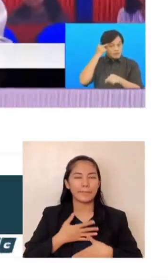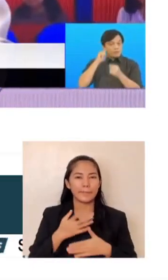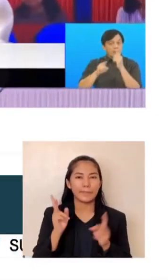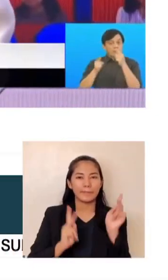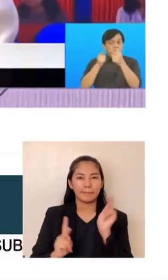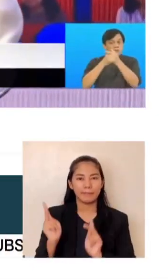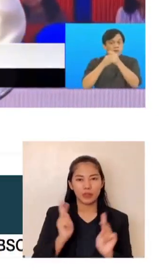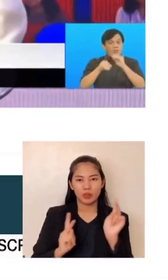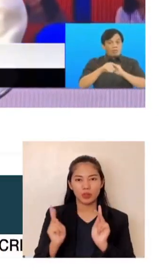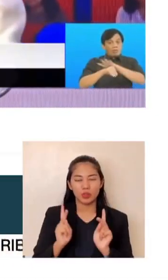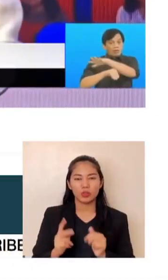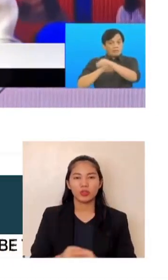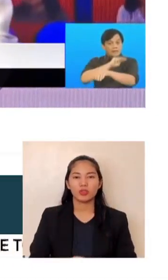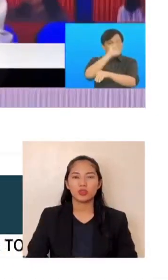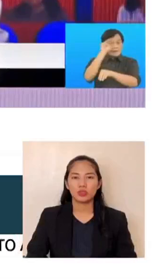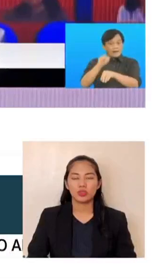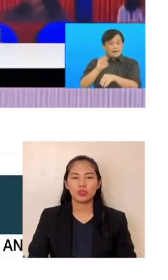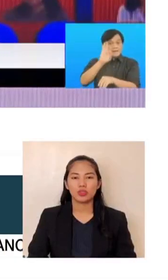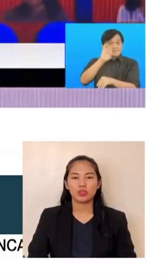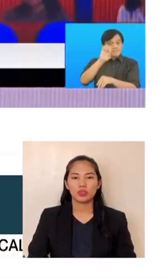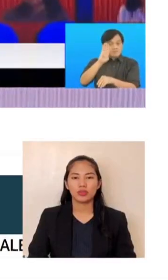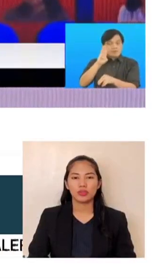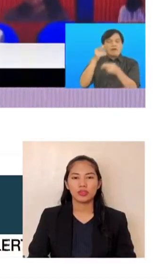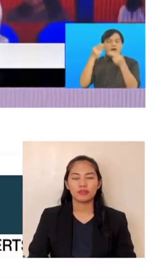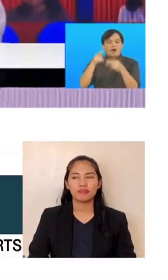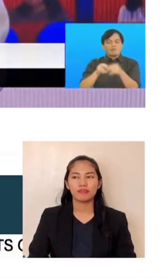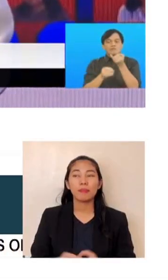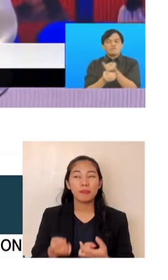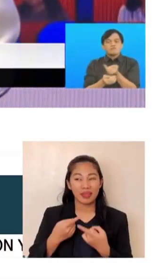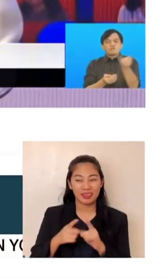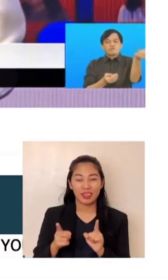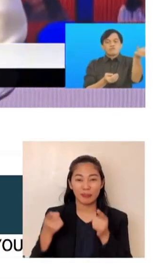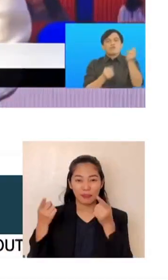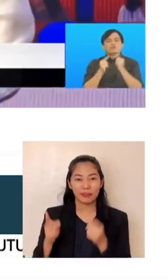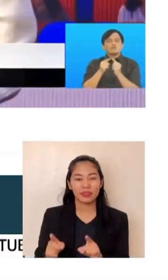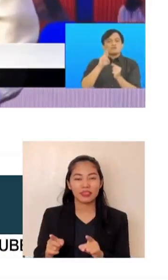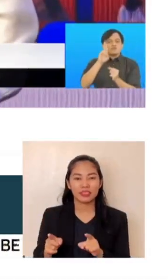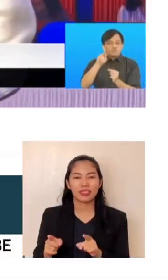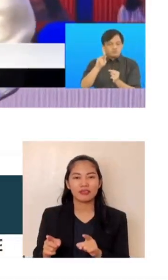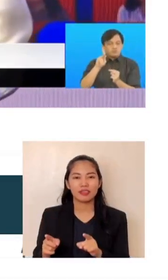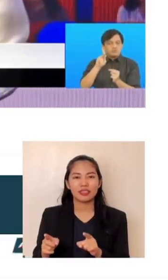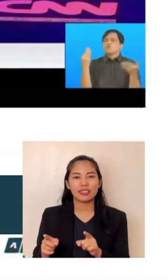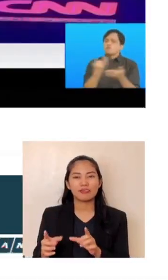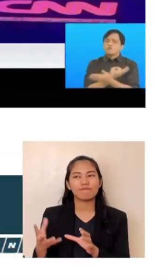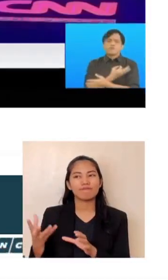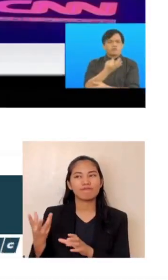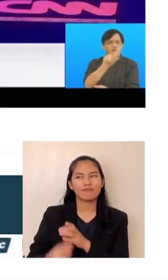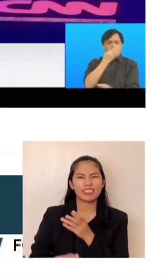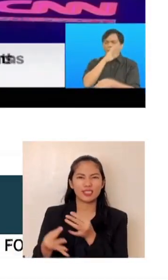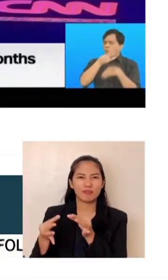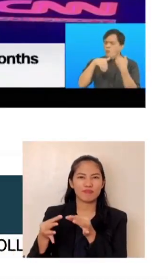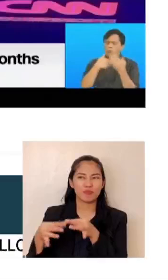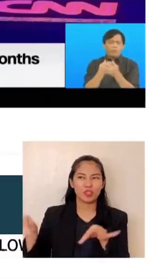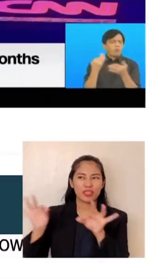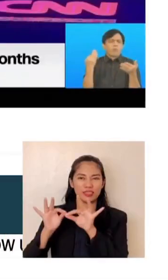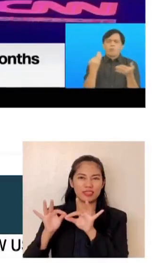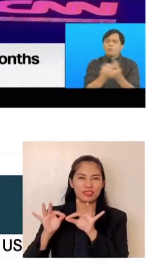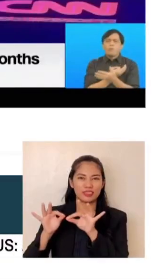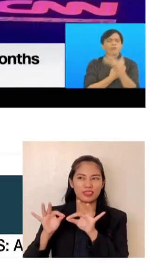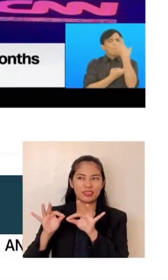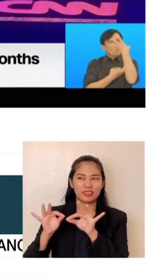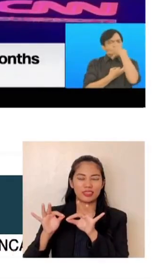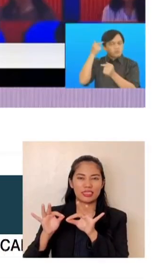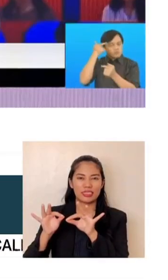that, he loses the big flavor that can be identified with him.